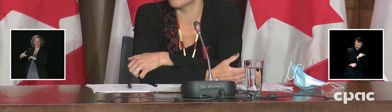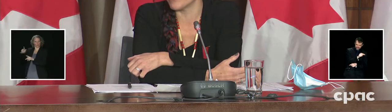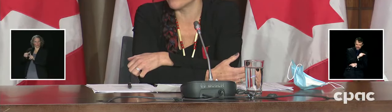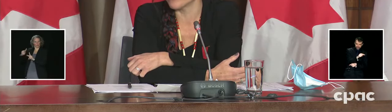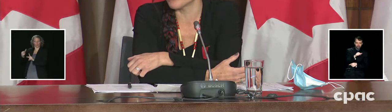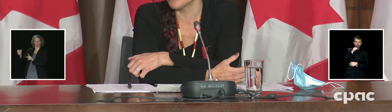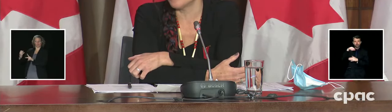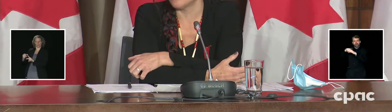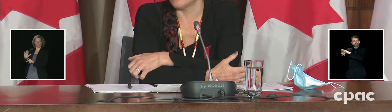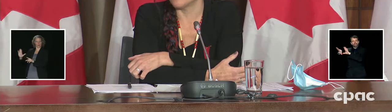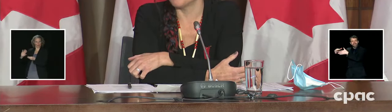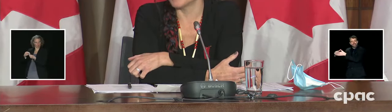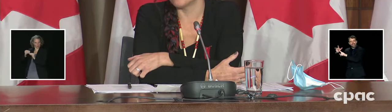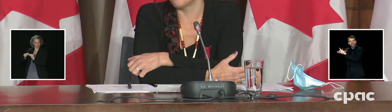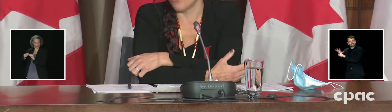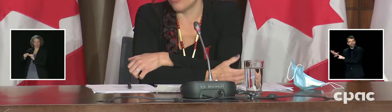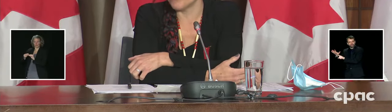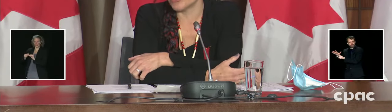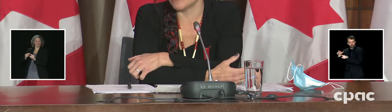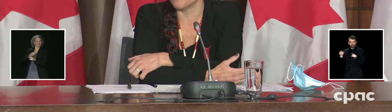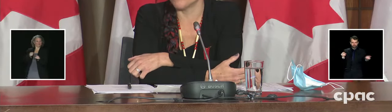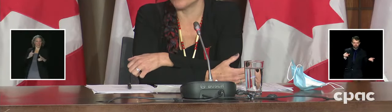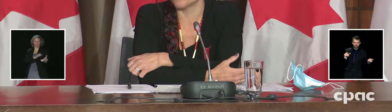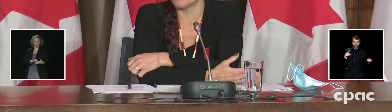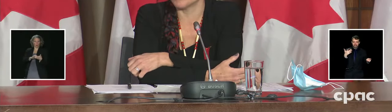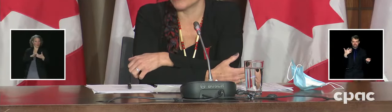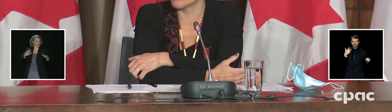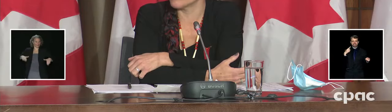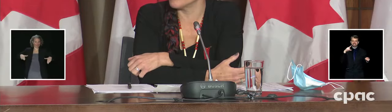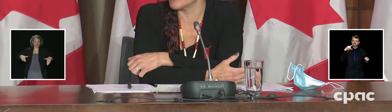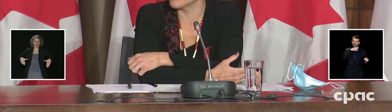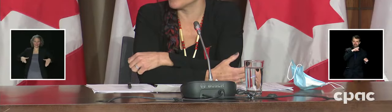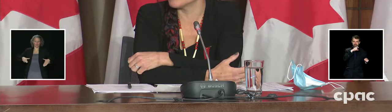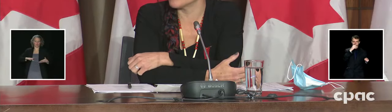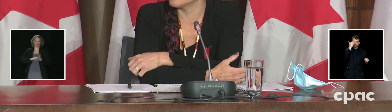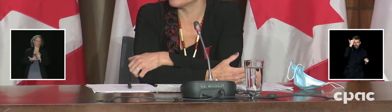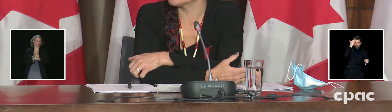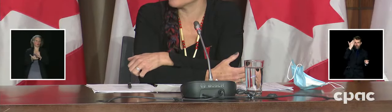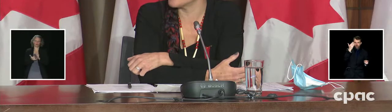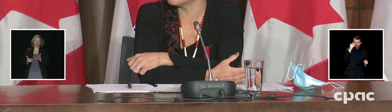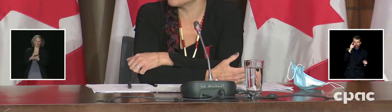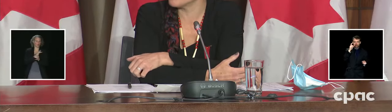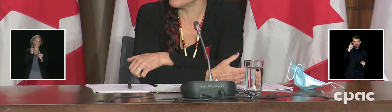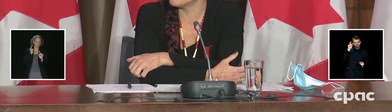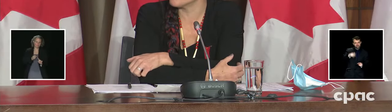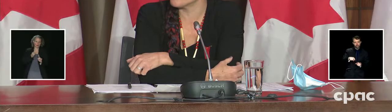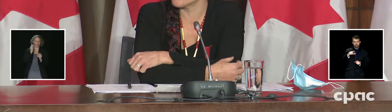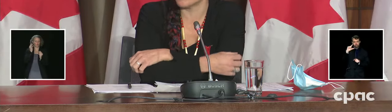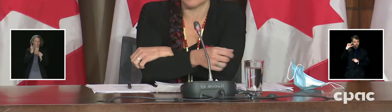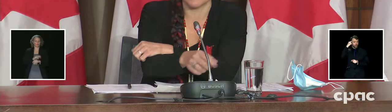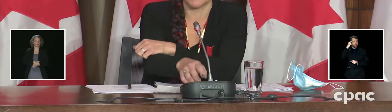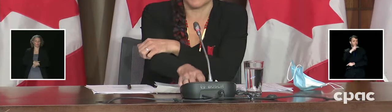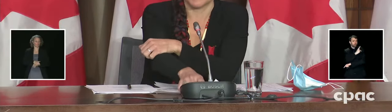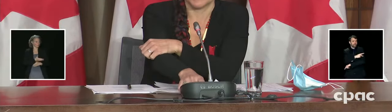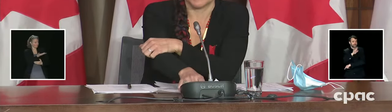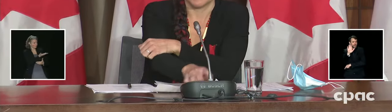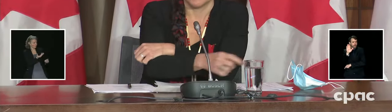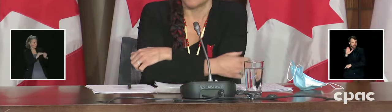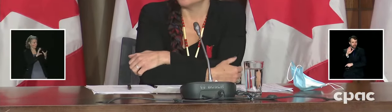a collaborative effort that involves the provincial or the territorial government. Dr. Adams, do you have further thoughts?